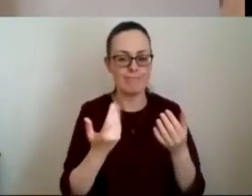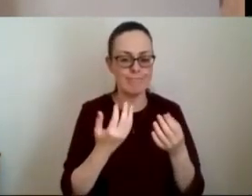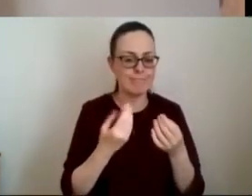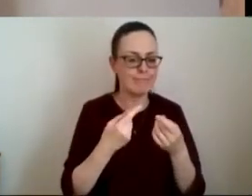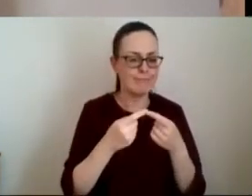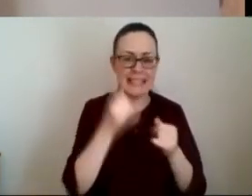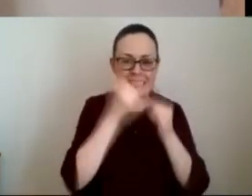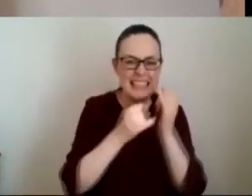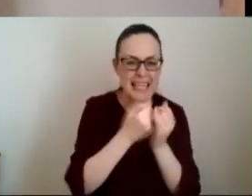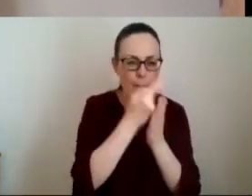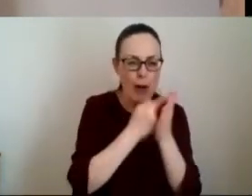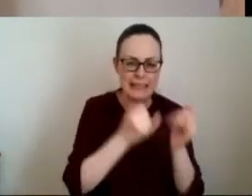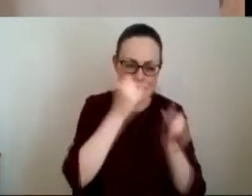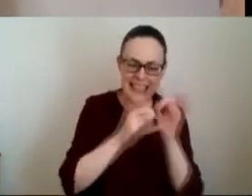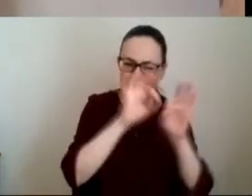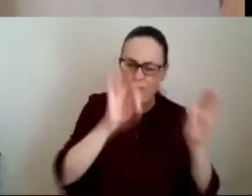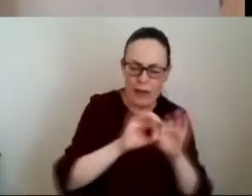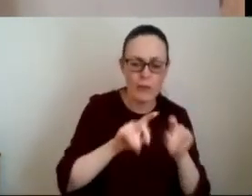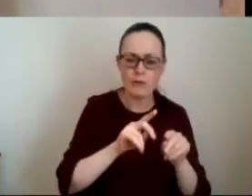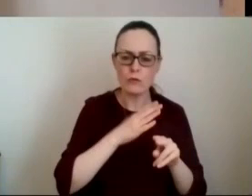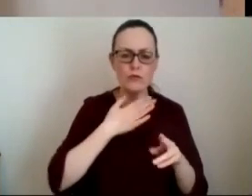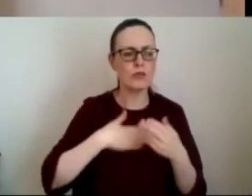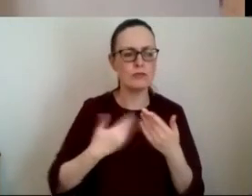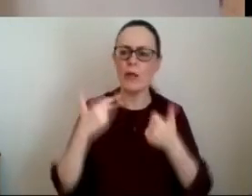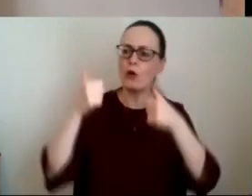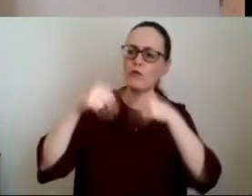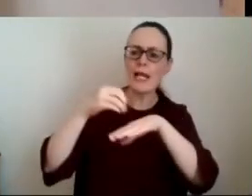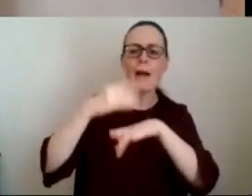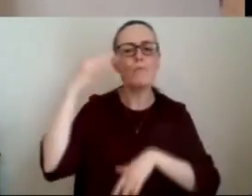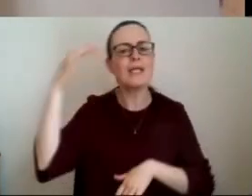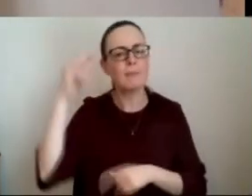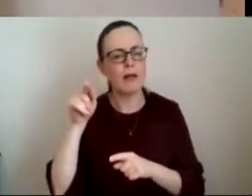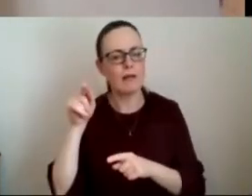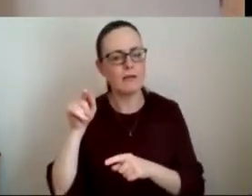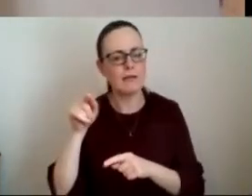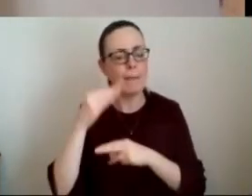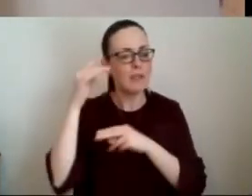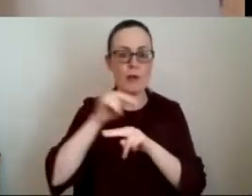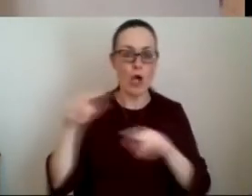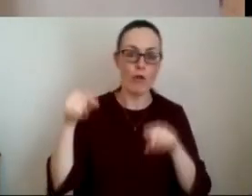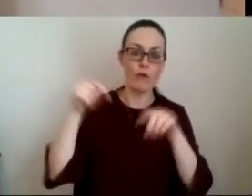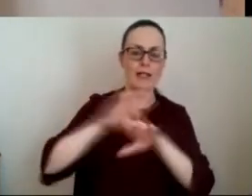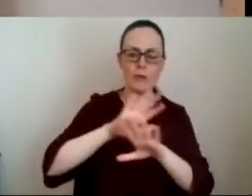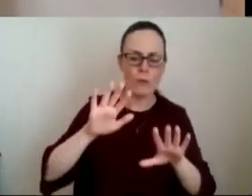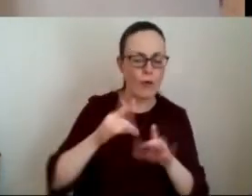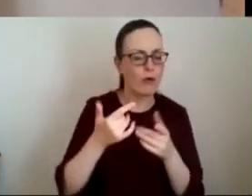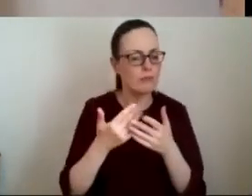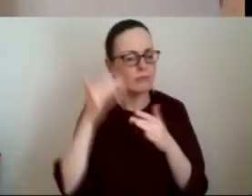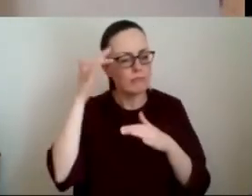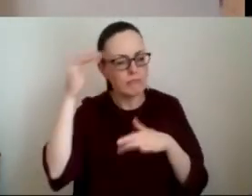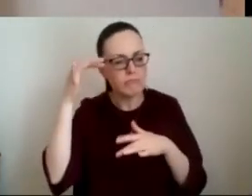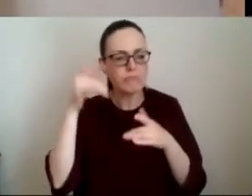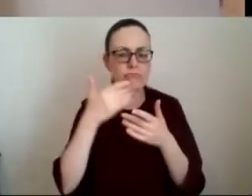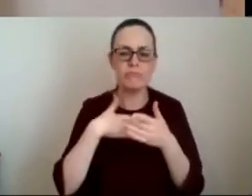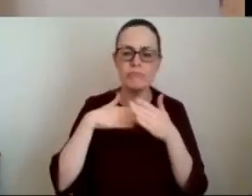detailed policy but we're agreeing on principles and principles that are non-threatening and principles that are ultimately